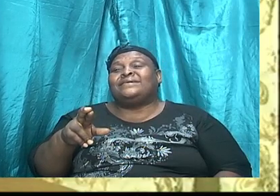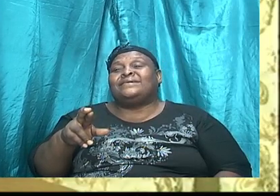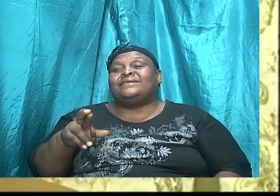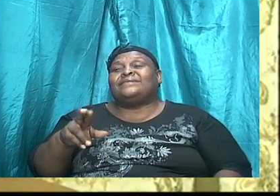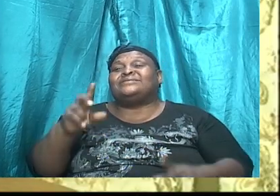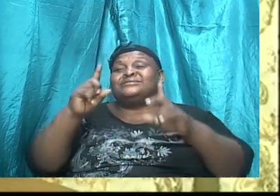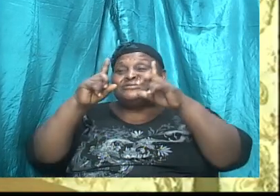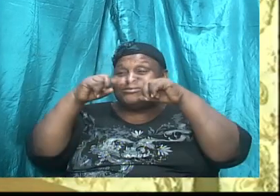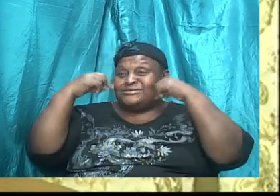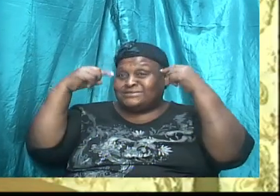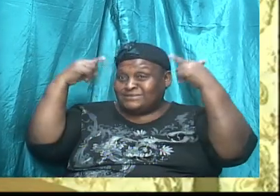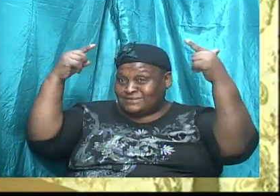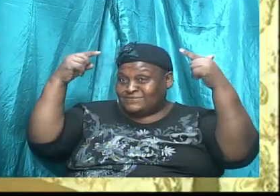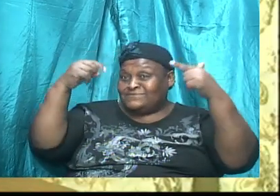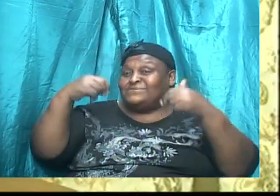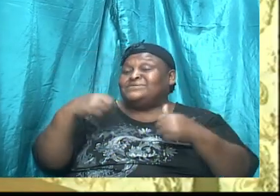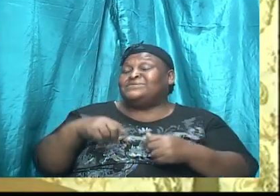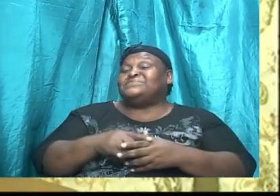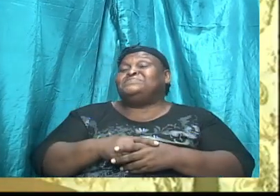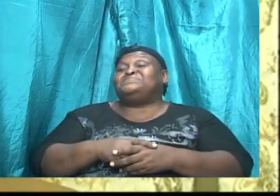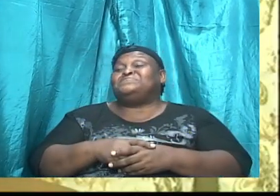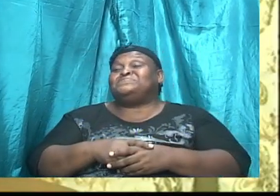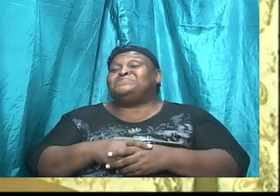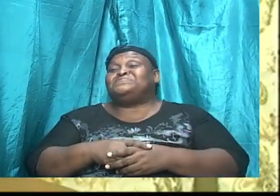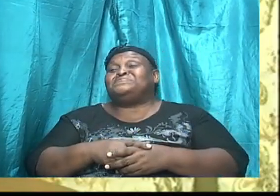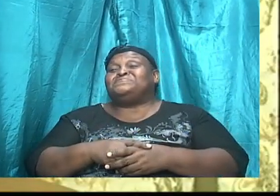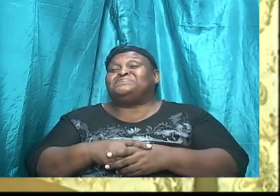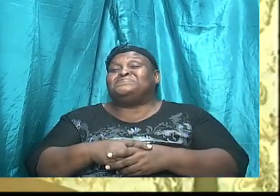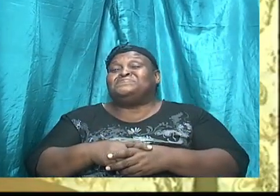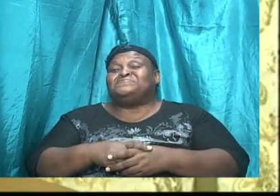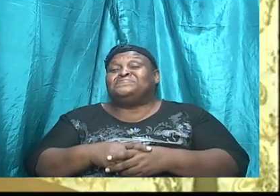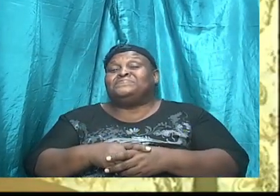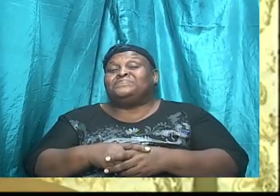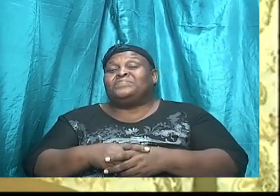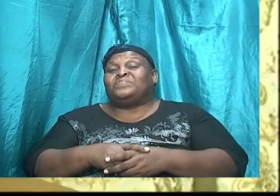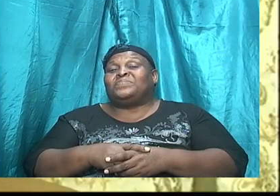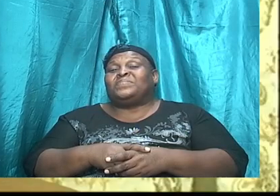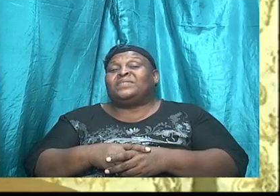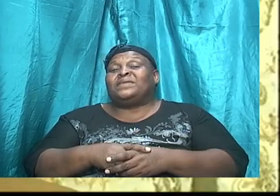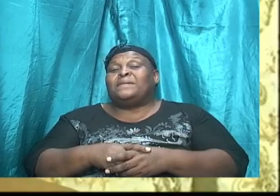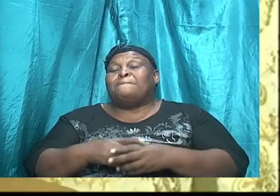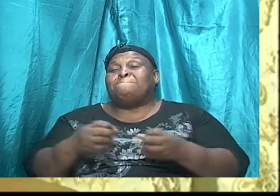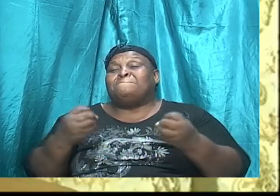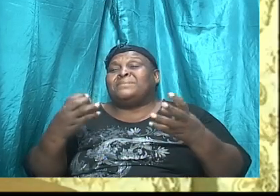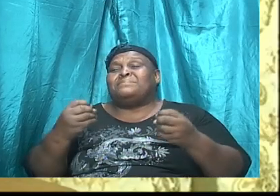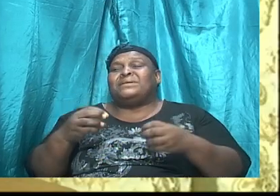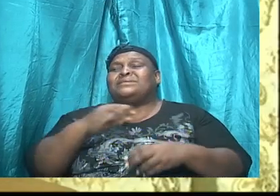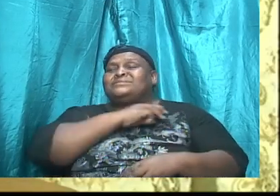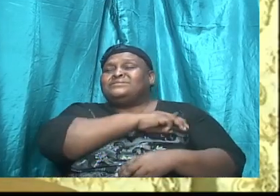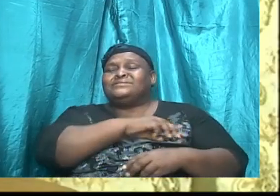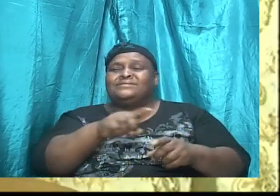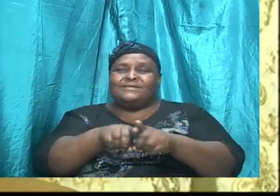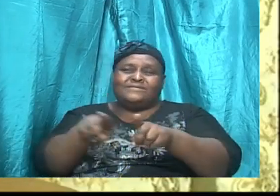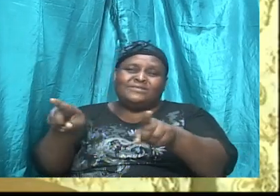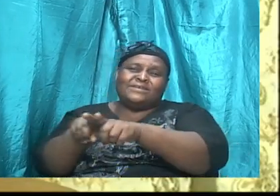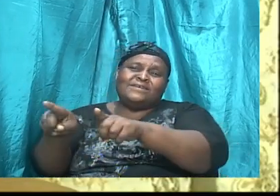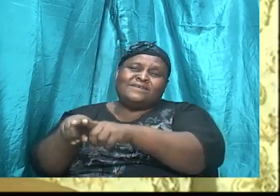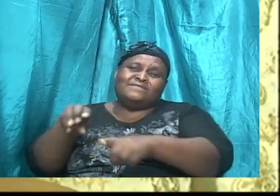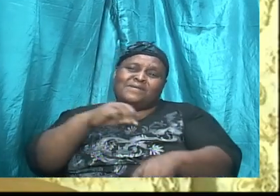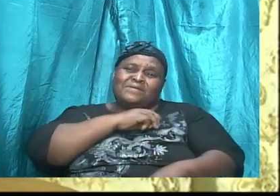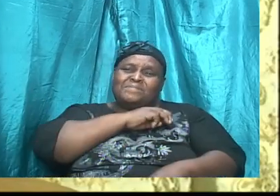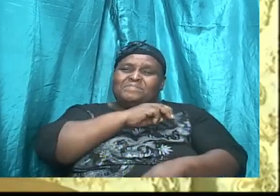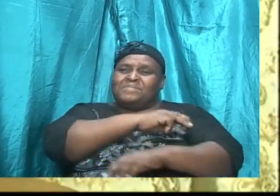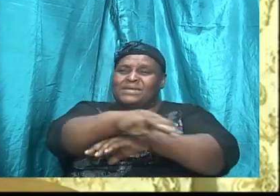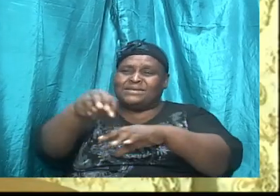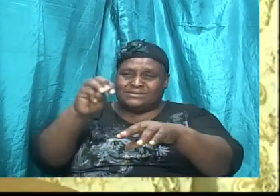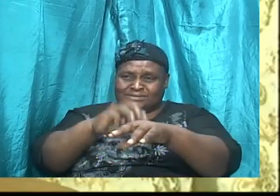successful, I believe, you know, the various, ministers did justice